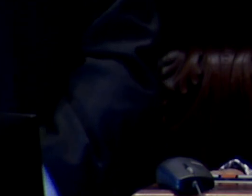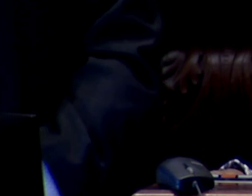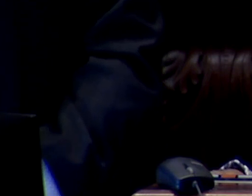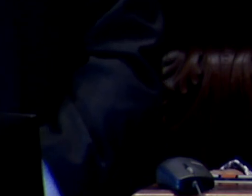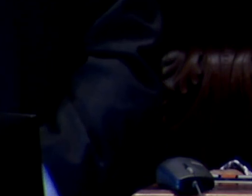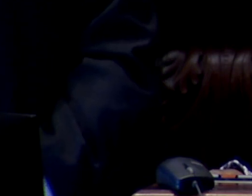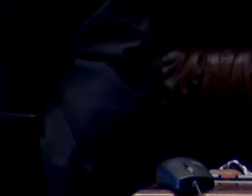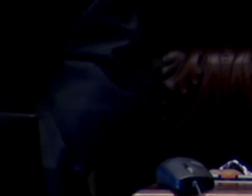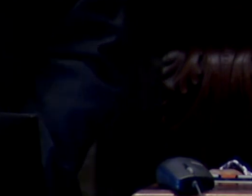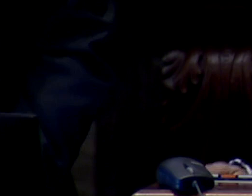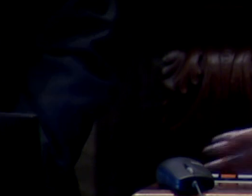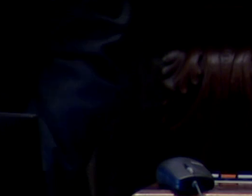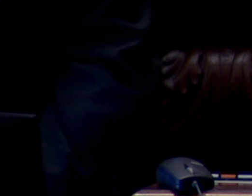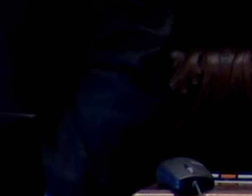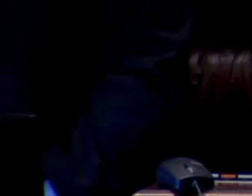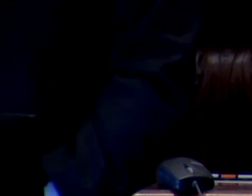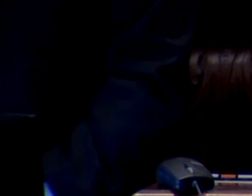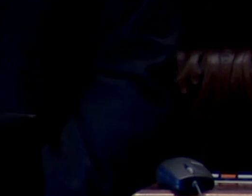Let us pray.